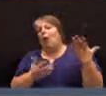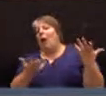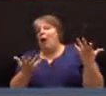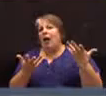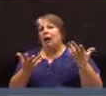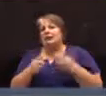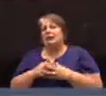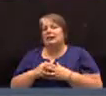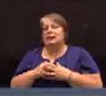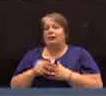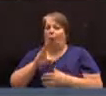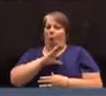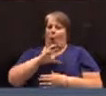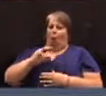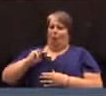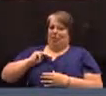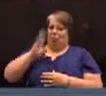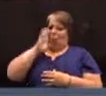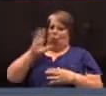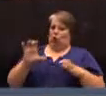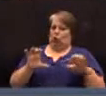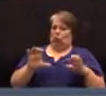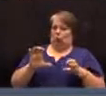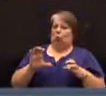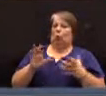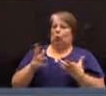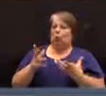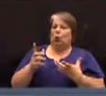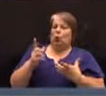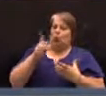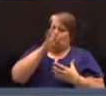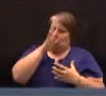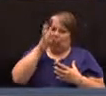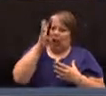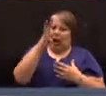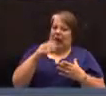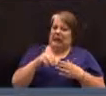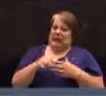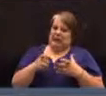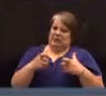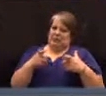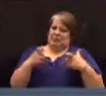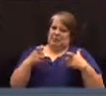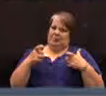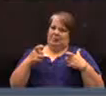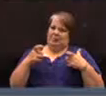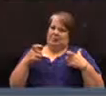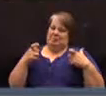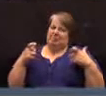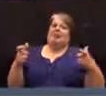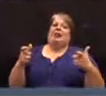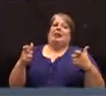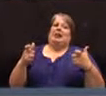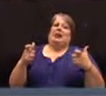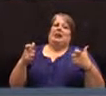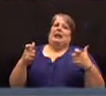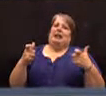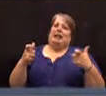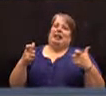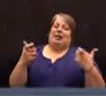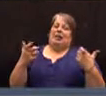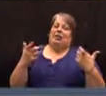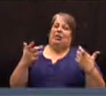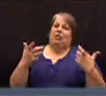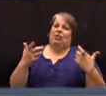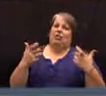a commission would do that was created in a much larger municipality. Well, it's not a municipality.